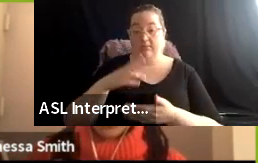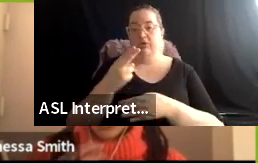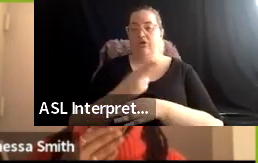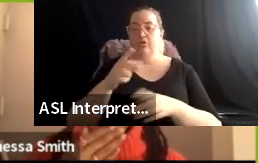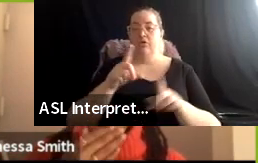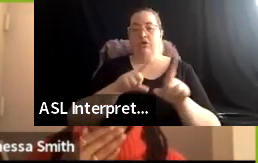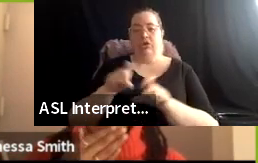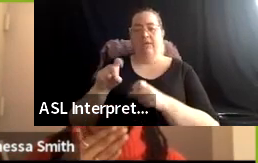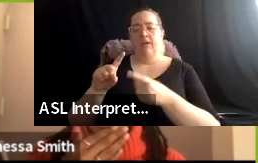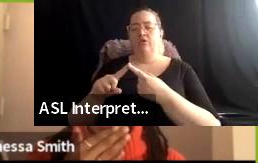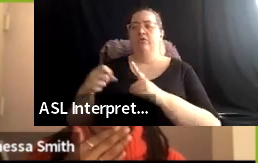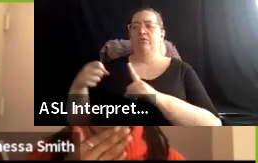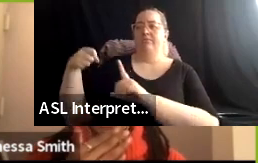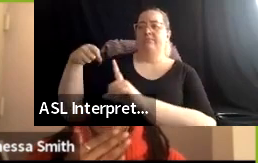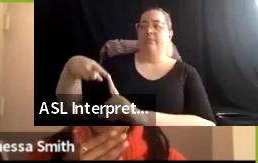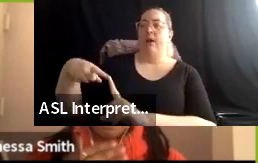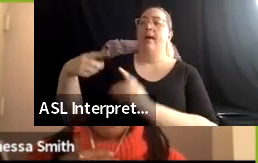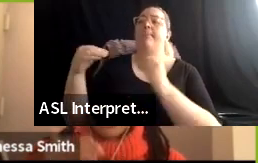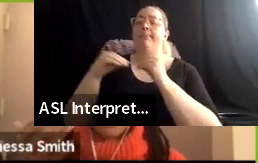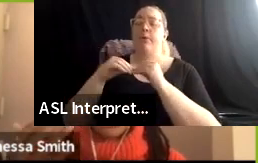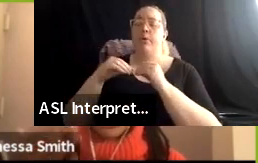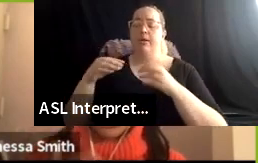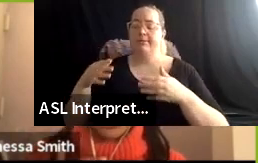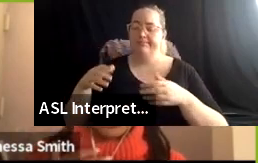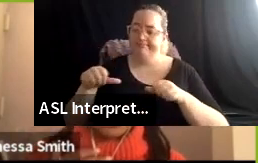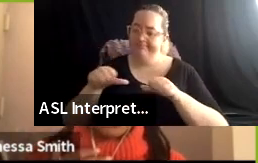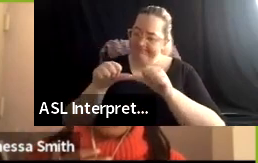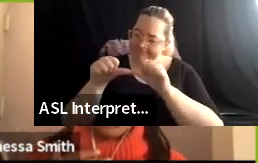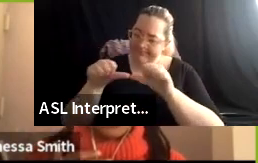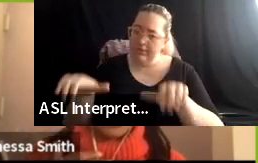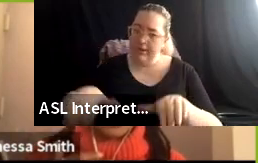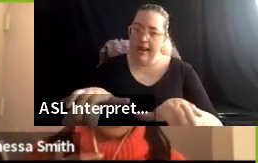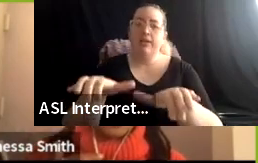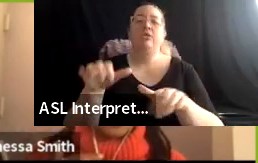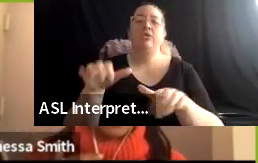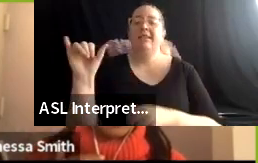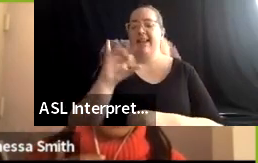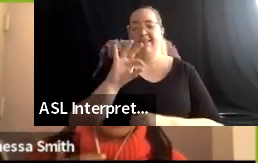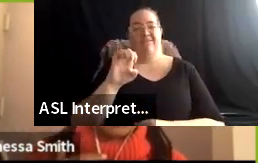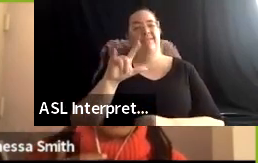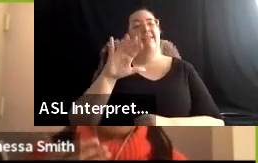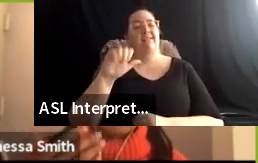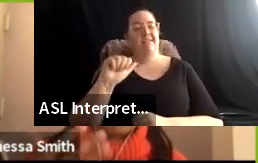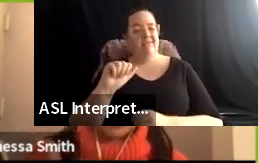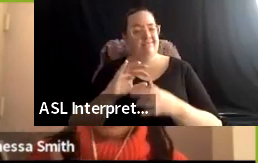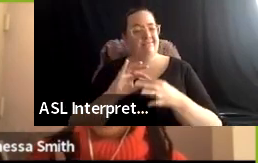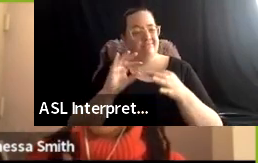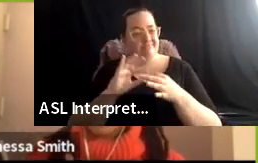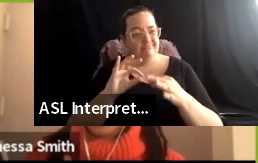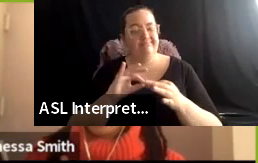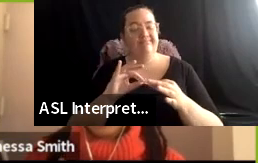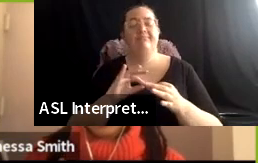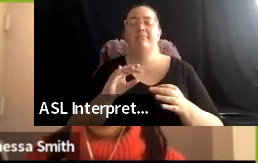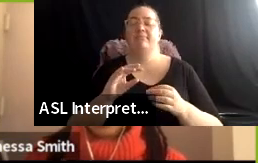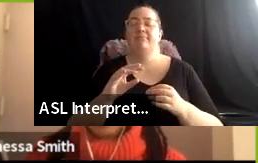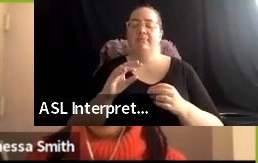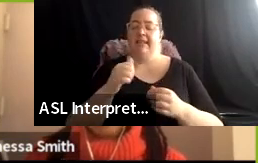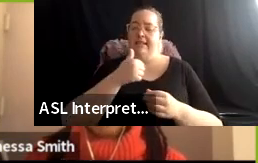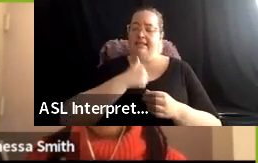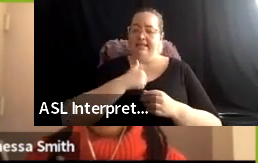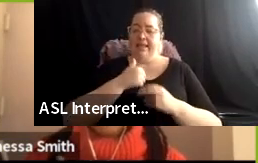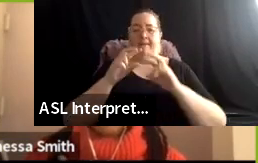uh, to further these actions? I think, um, as Felicia was saying, it's, very, um, it's a, it's a self-reflective exercise.